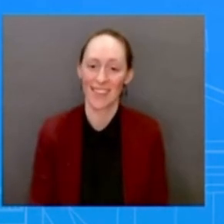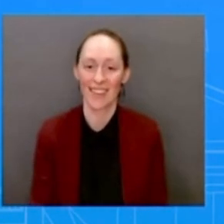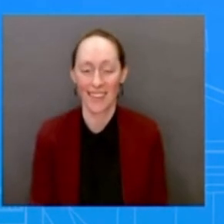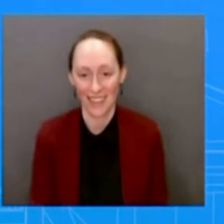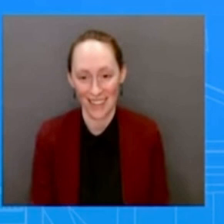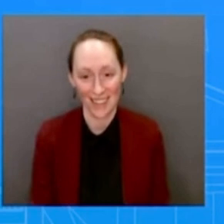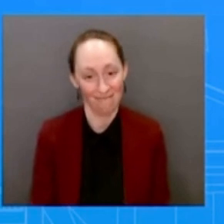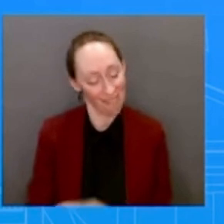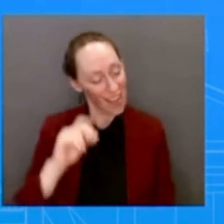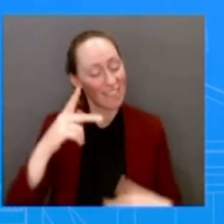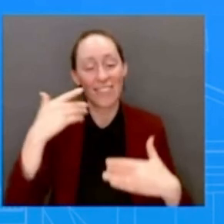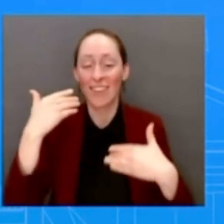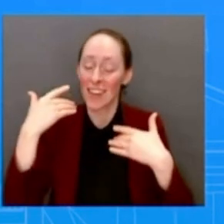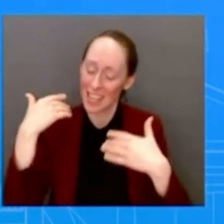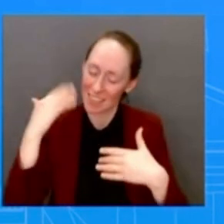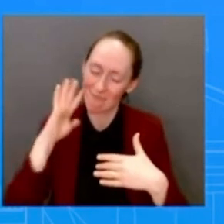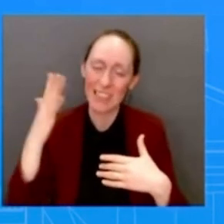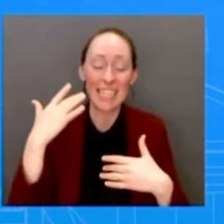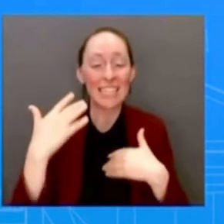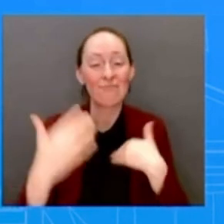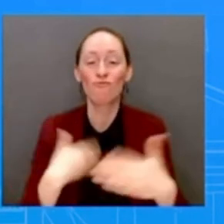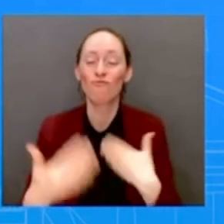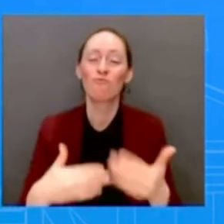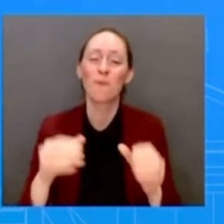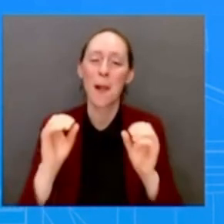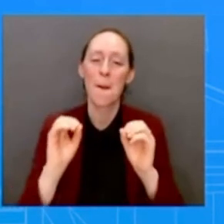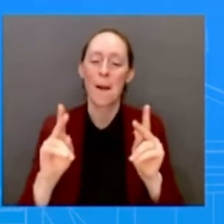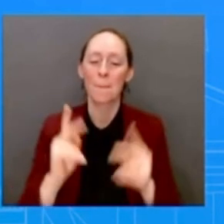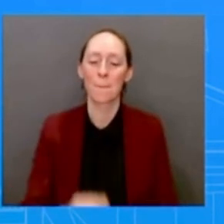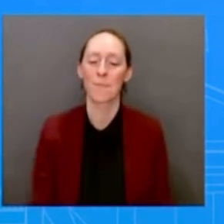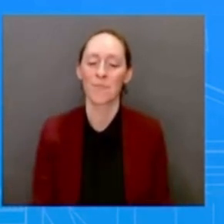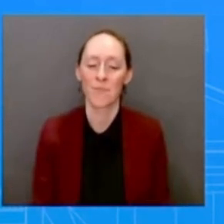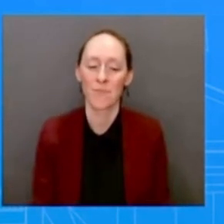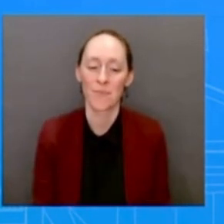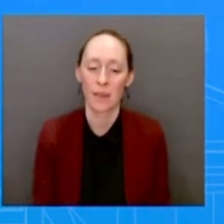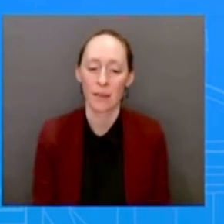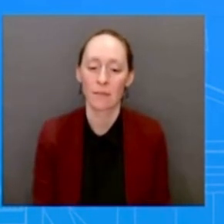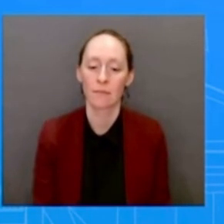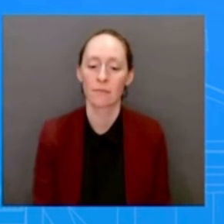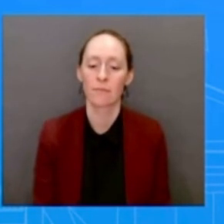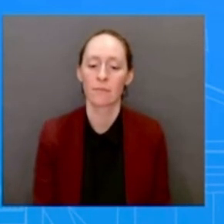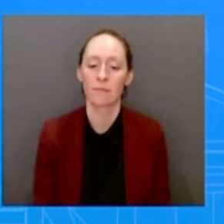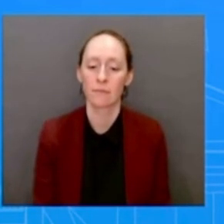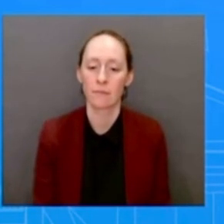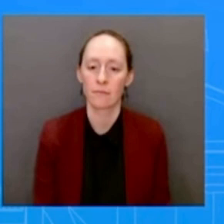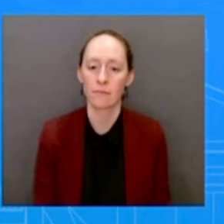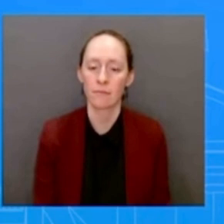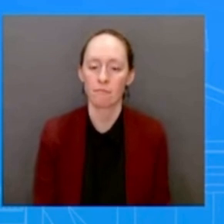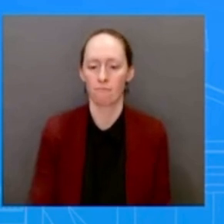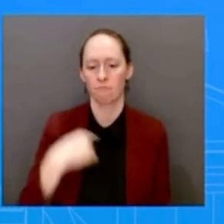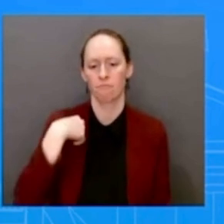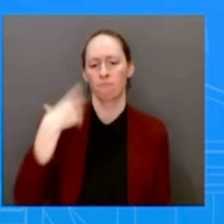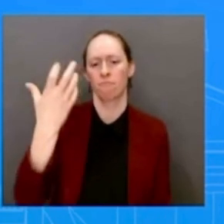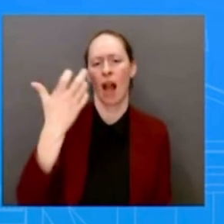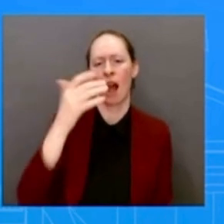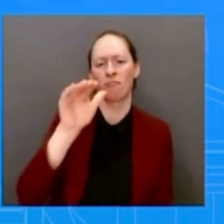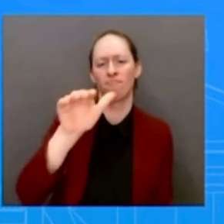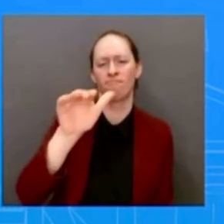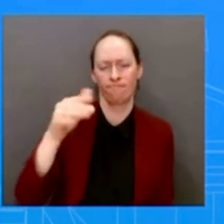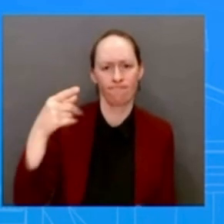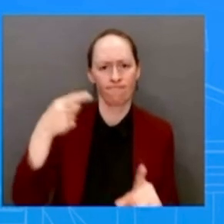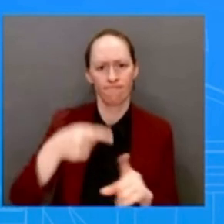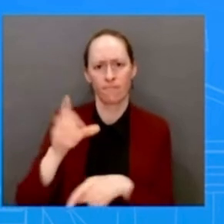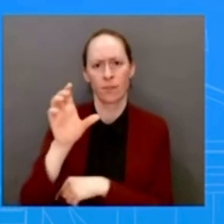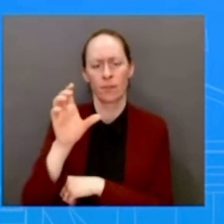I wanted to ask about the D.C. criminal code. Again, we've been hearing that some of the House Democrats